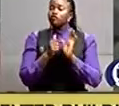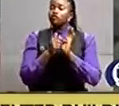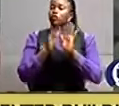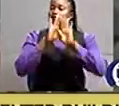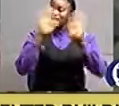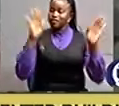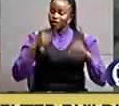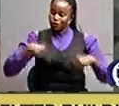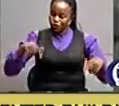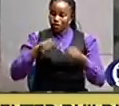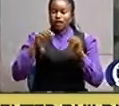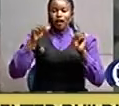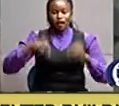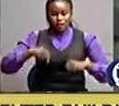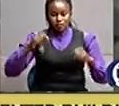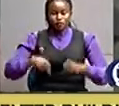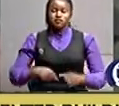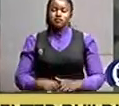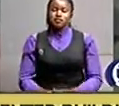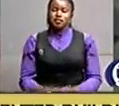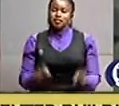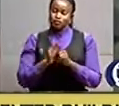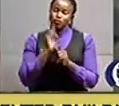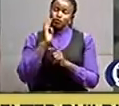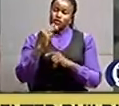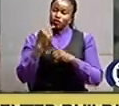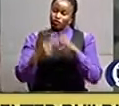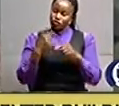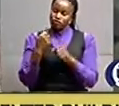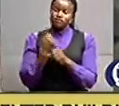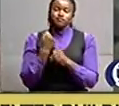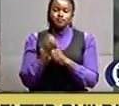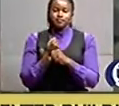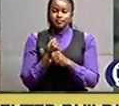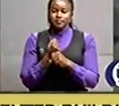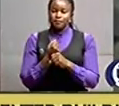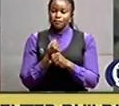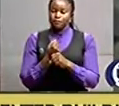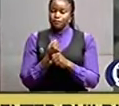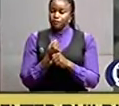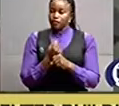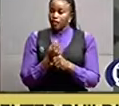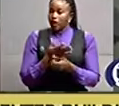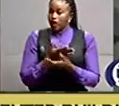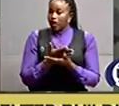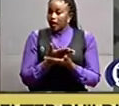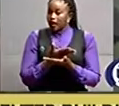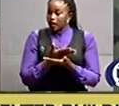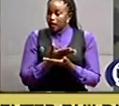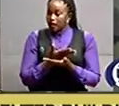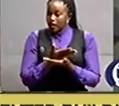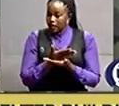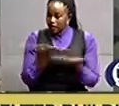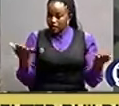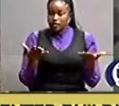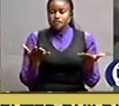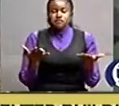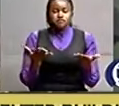can do it and we shall continue to do it this way wherever this has been done